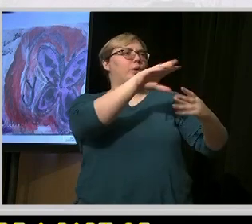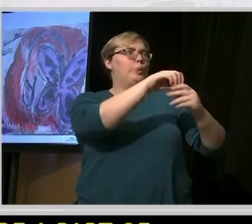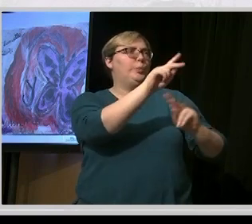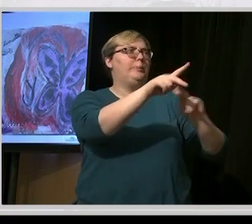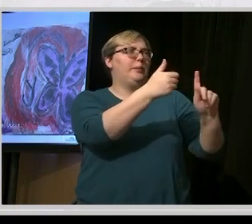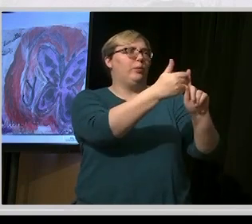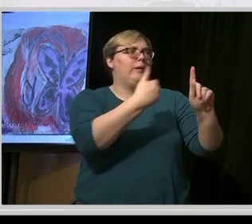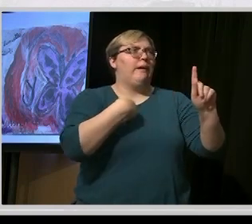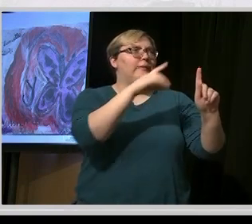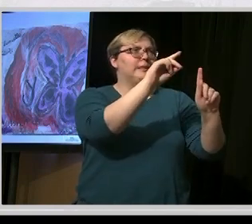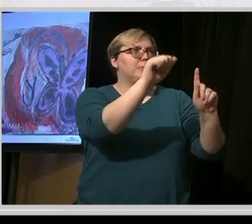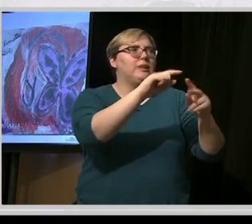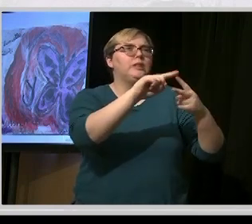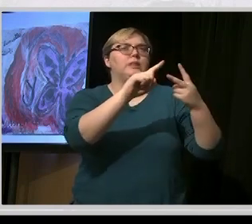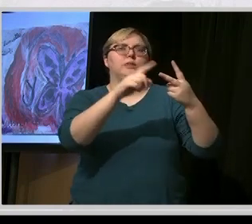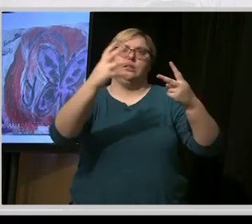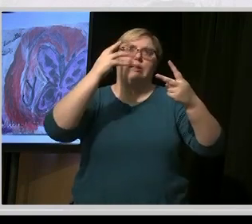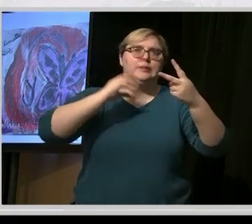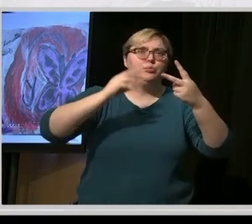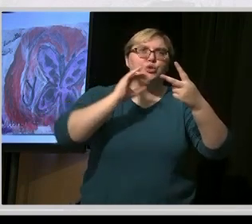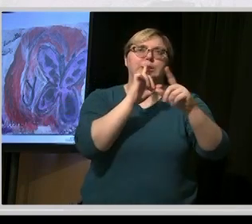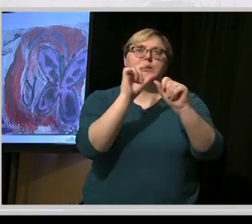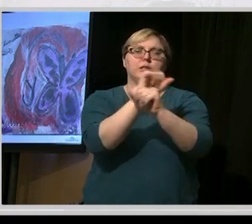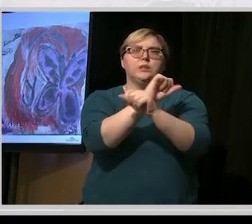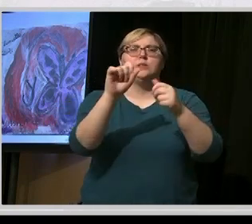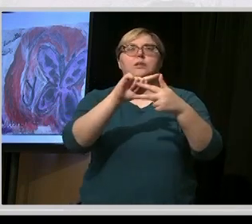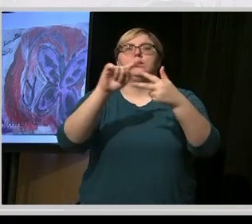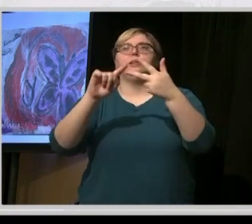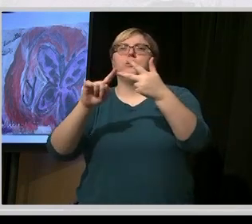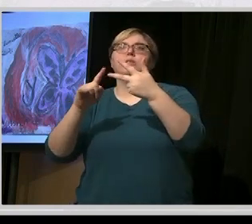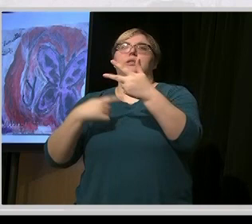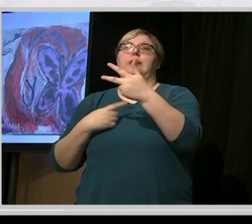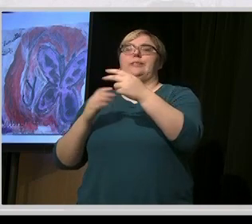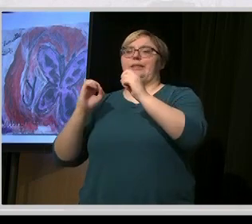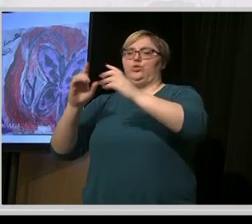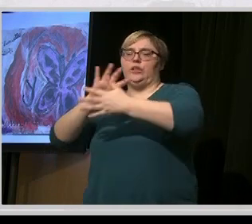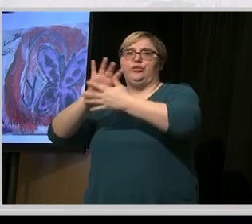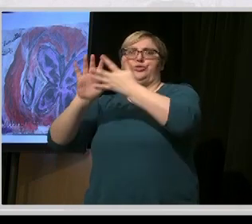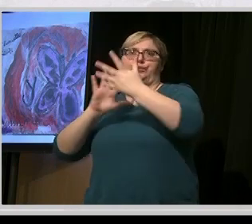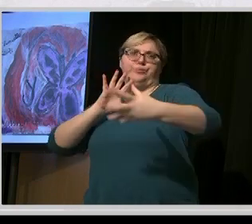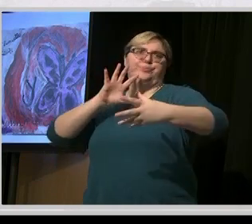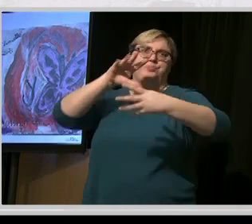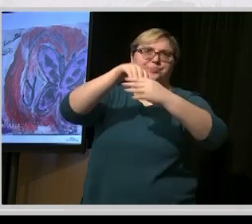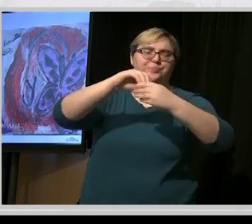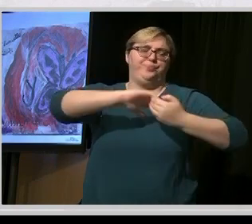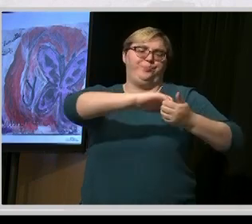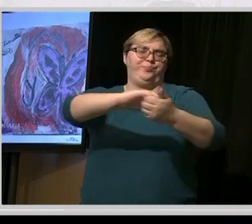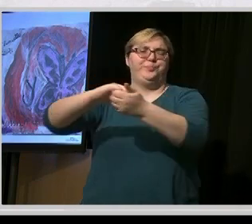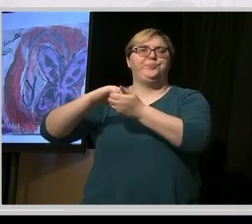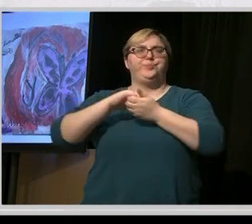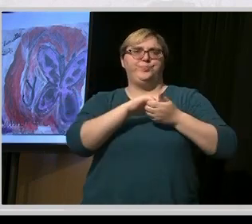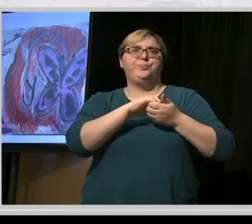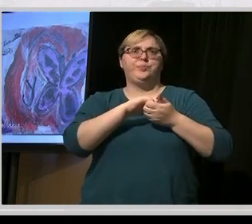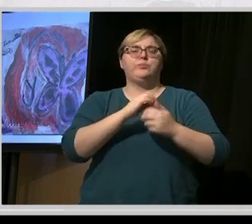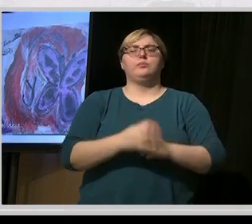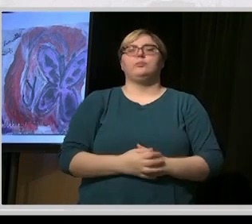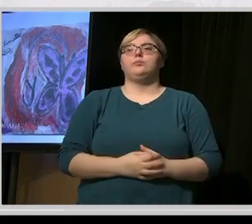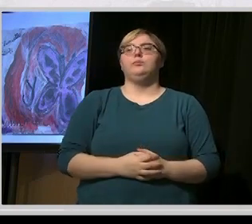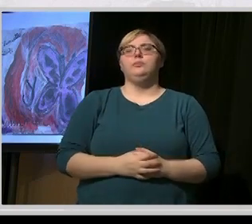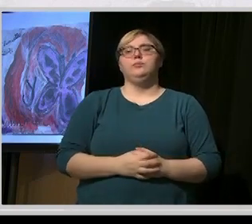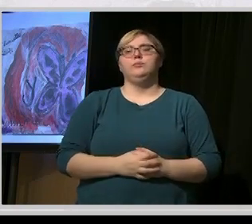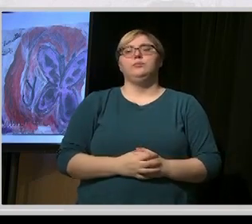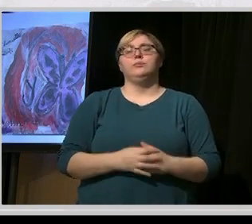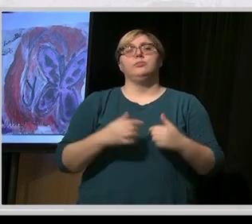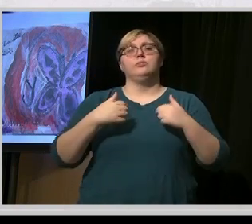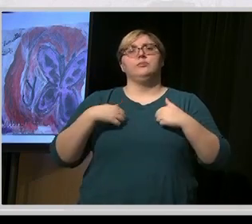it's actually what's going to be required to take it forward. OK? So this is about all of us working together. Tim and